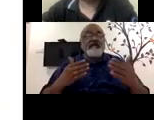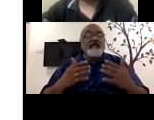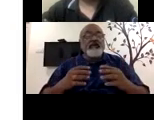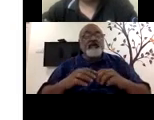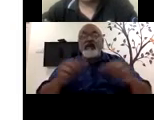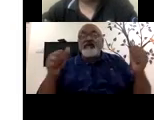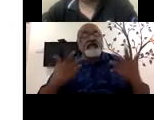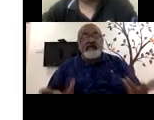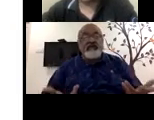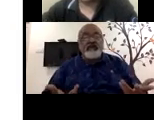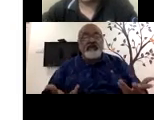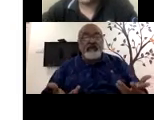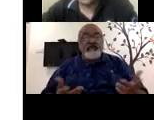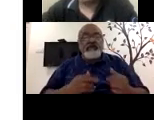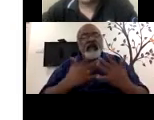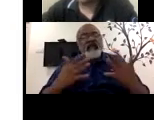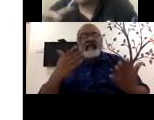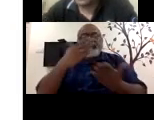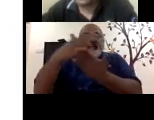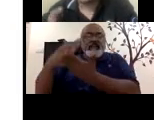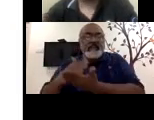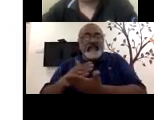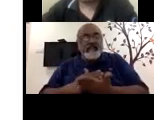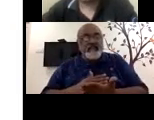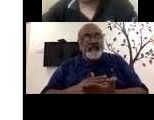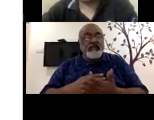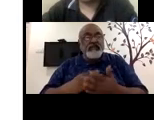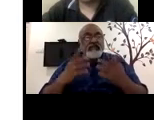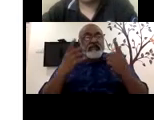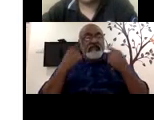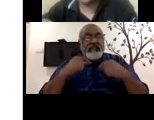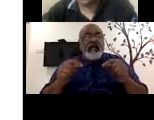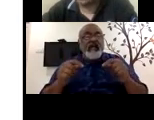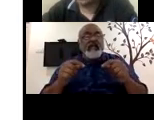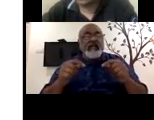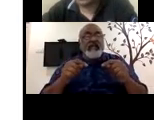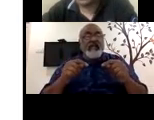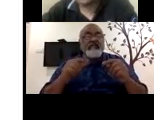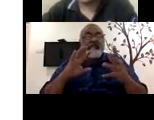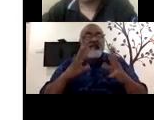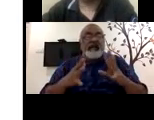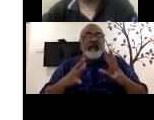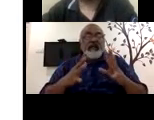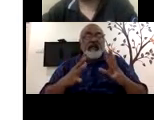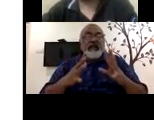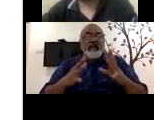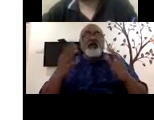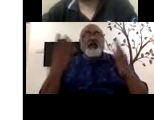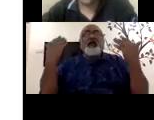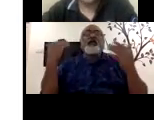that increases the complexity. I've tried to relay the map that we talked about earlier about